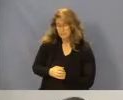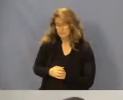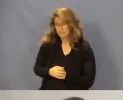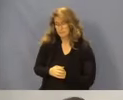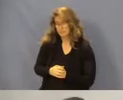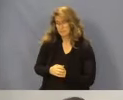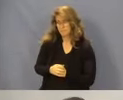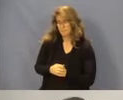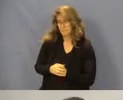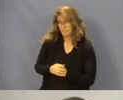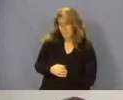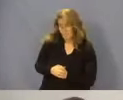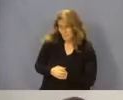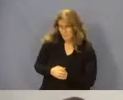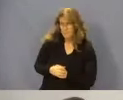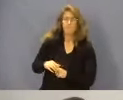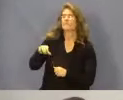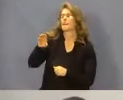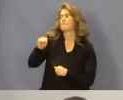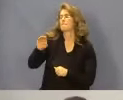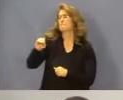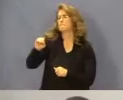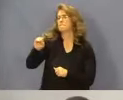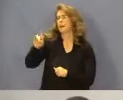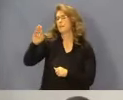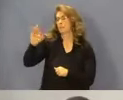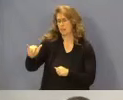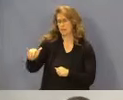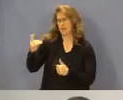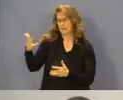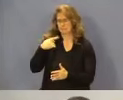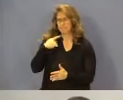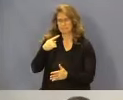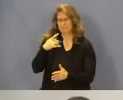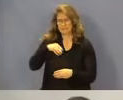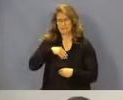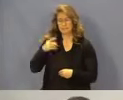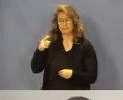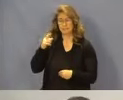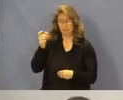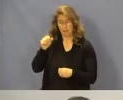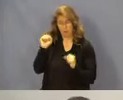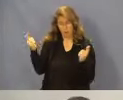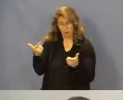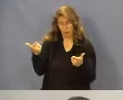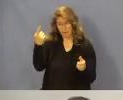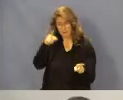Shane Mobley seconds. Shane Mobley has seconded that motion. All in favor say aye. Aye. Aye.